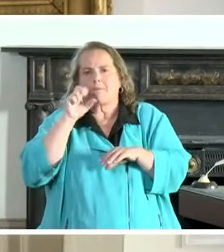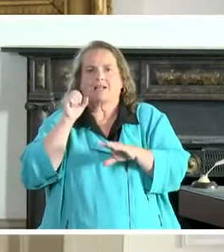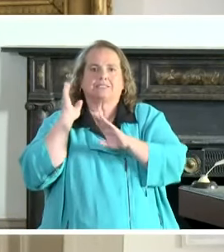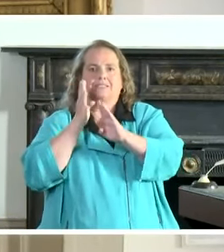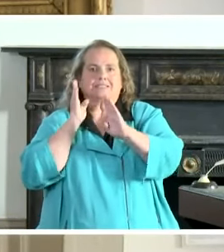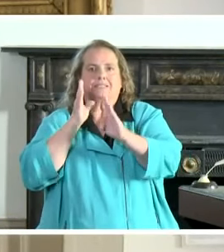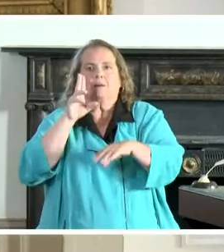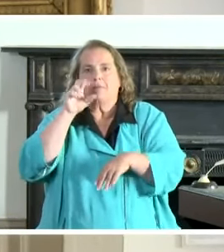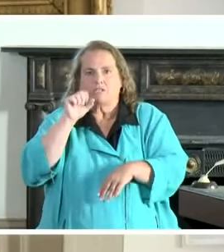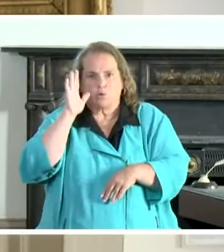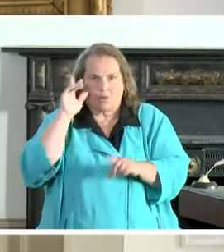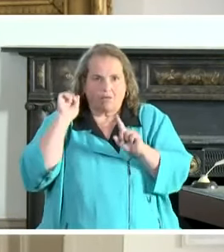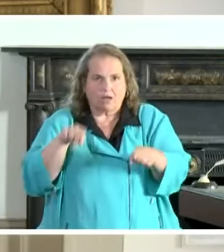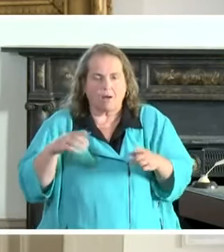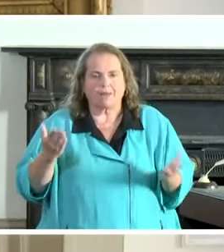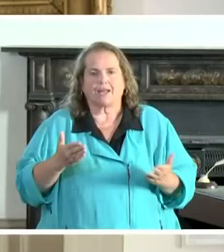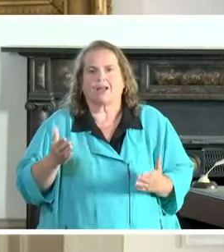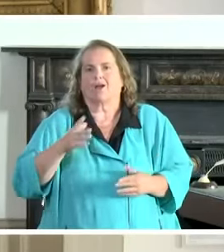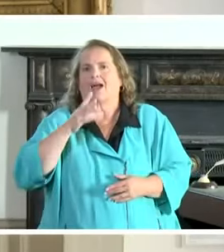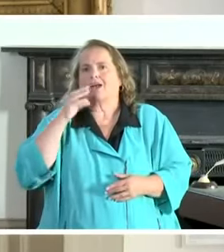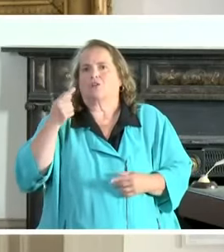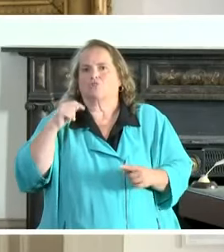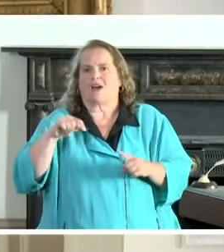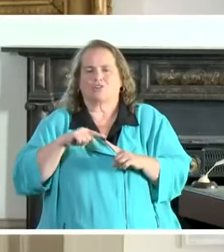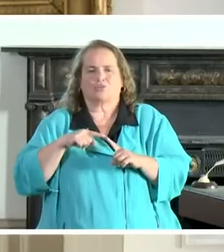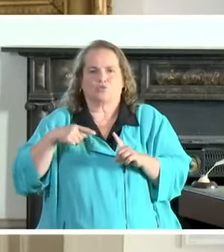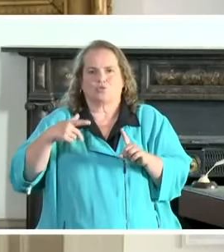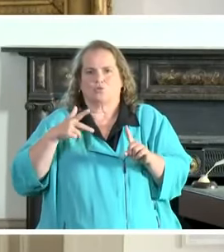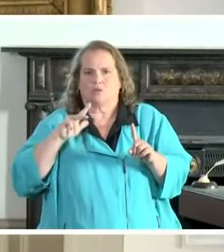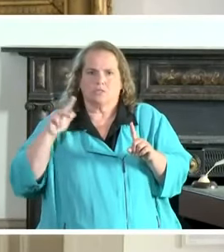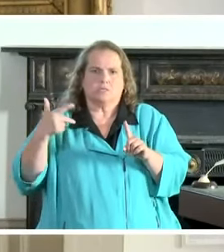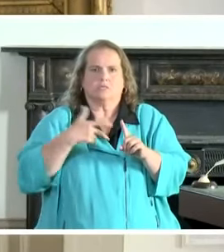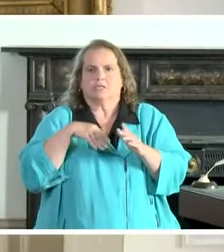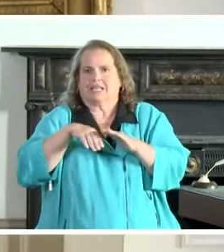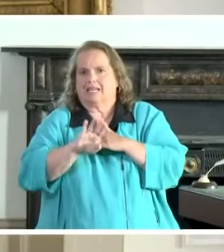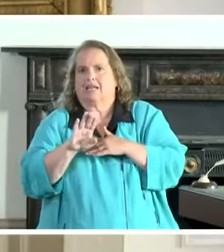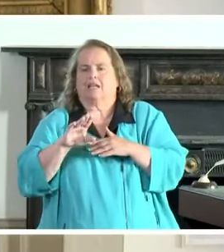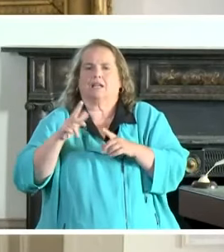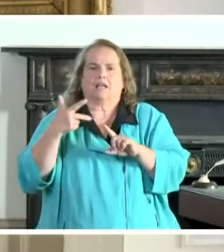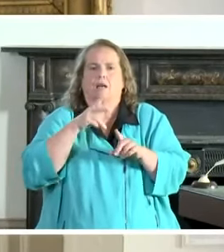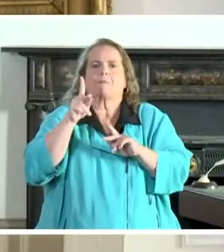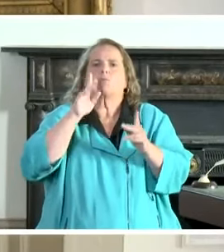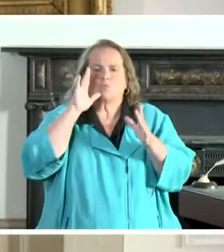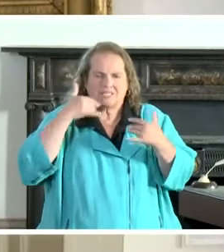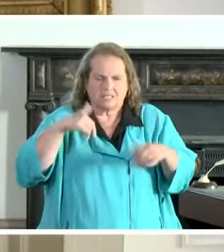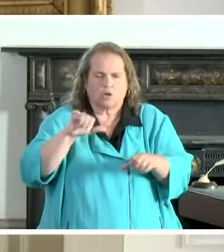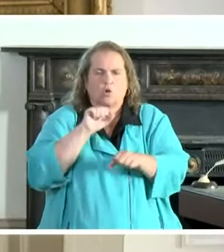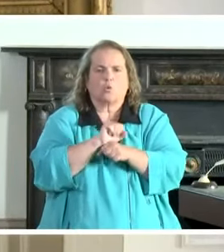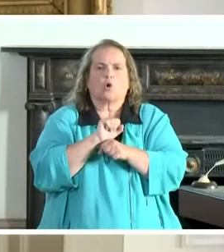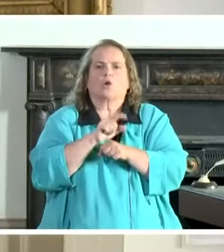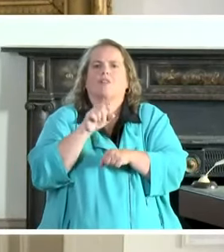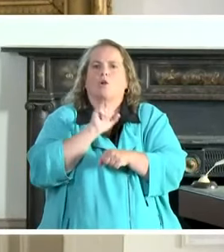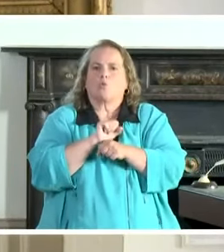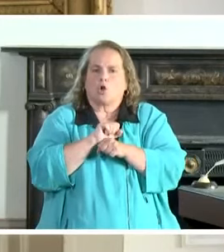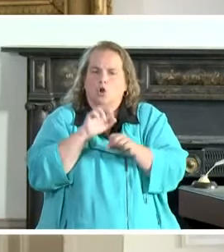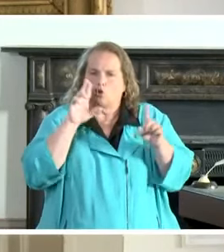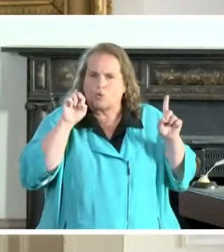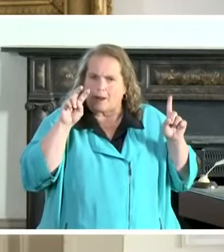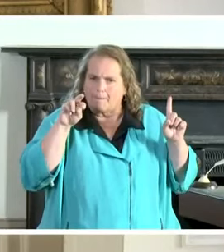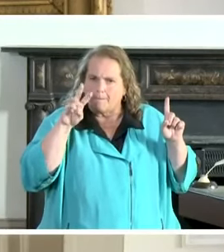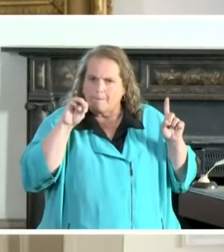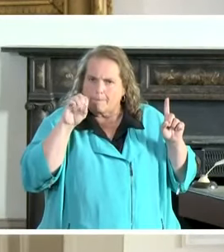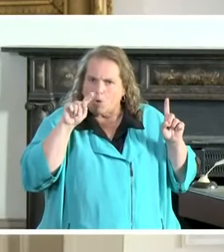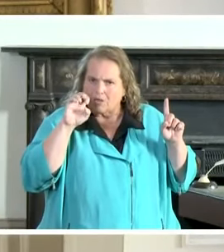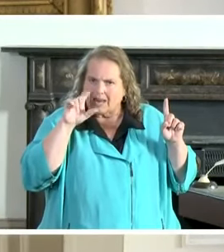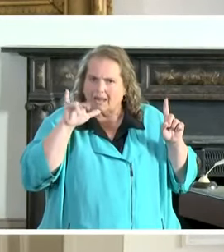are coming and the logistics of getting around that circle in and out. People are still going to be working. They've worked remotely before. We just want